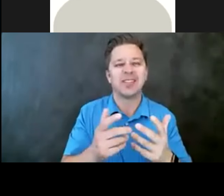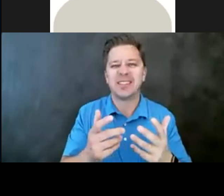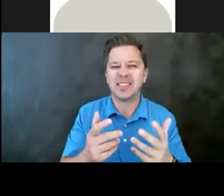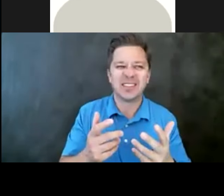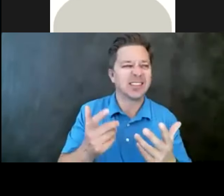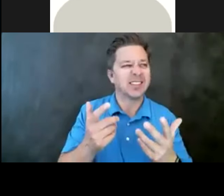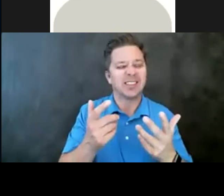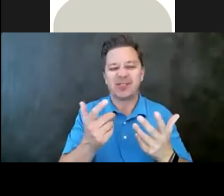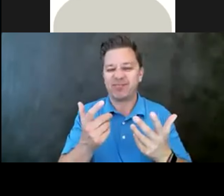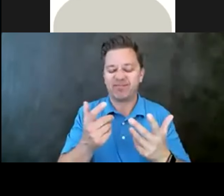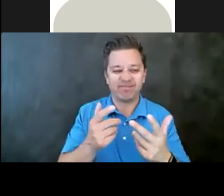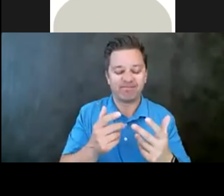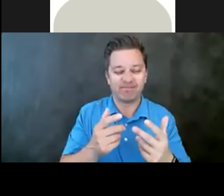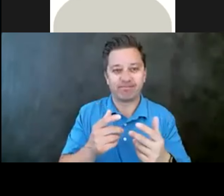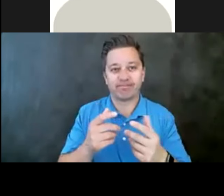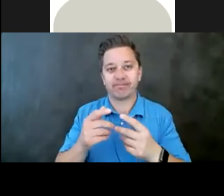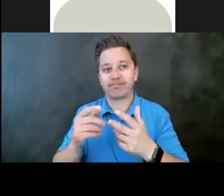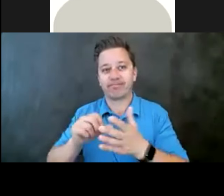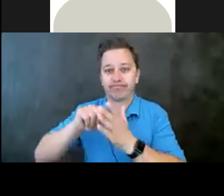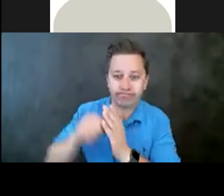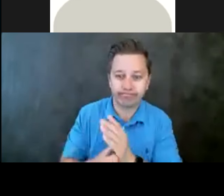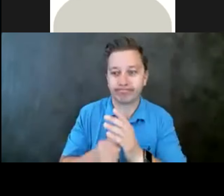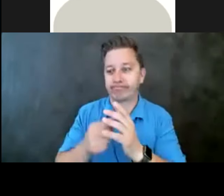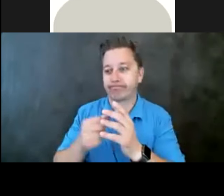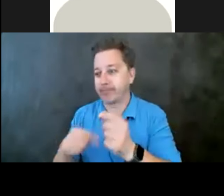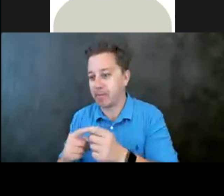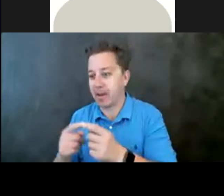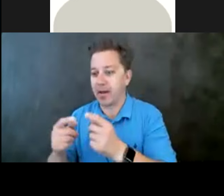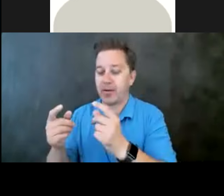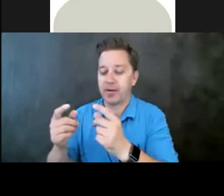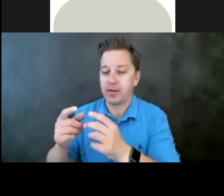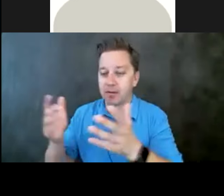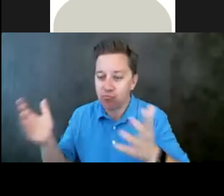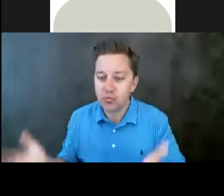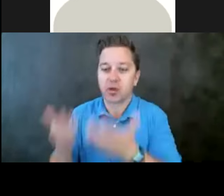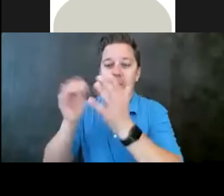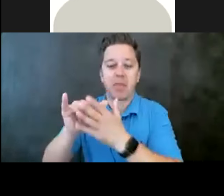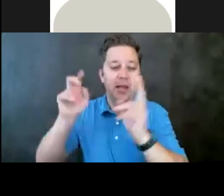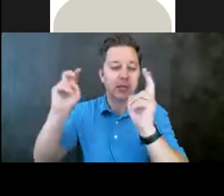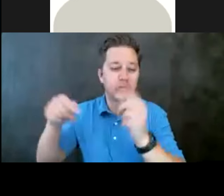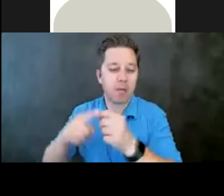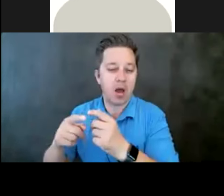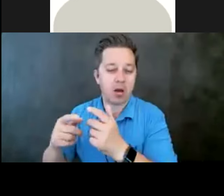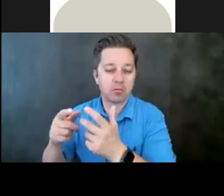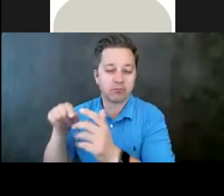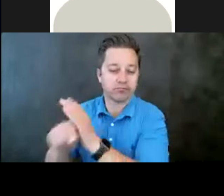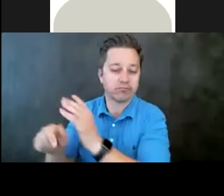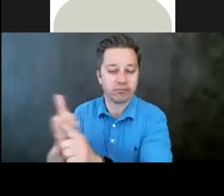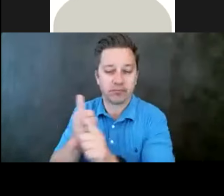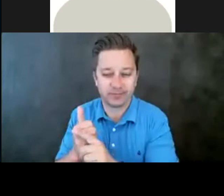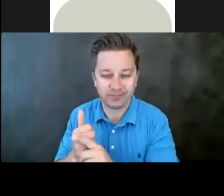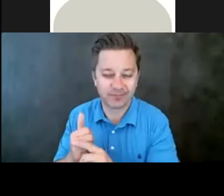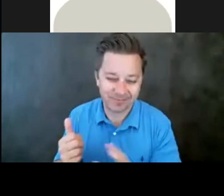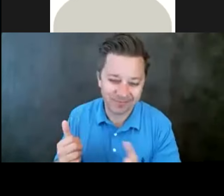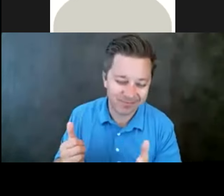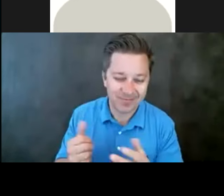Obviously, it varies by community as far as the number of incidents of suicides. So I mentioned earlier, we talked about